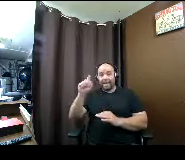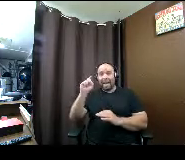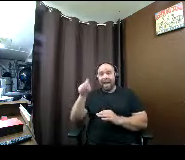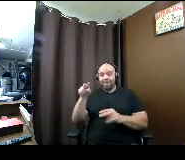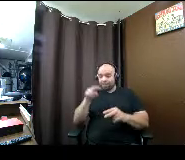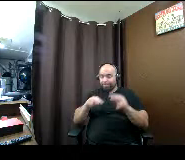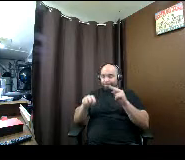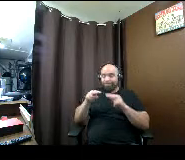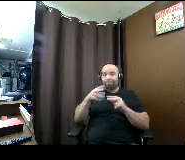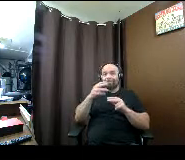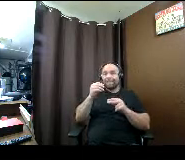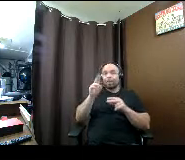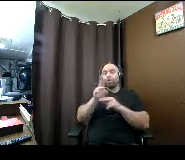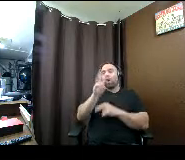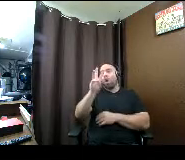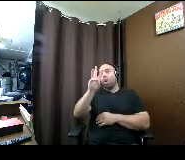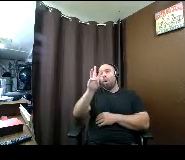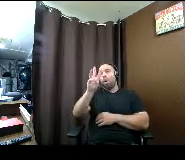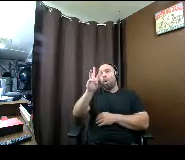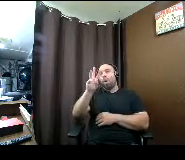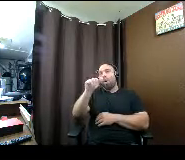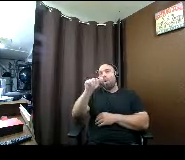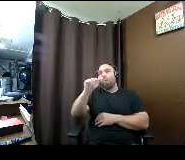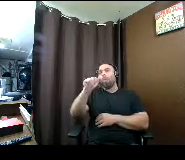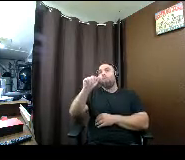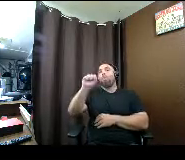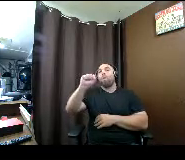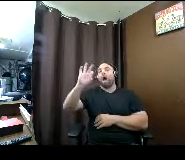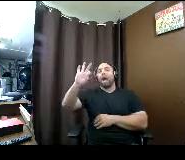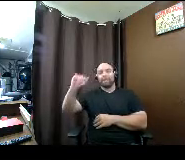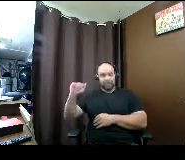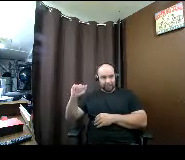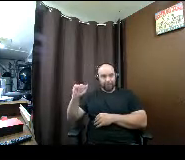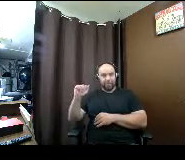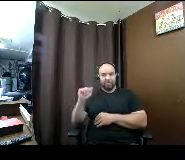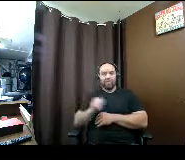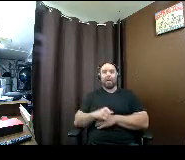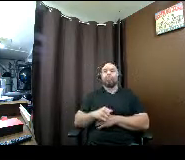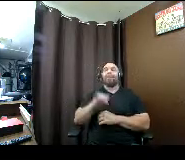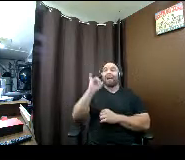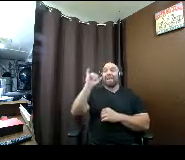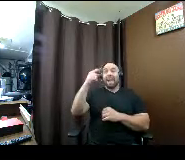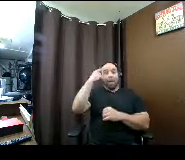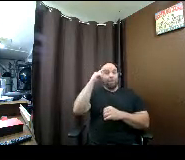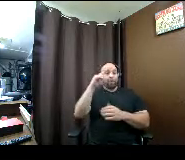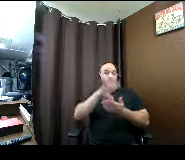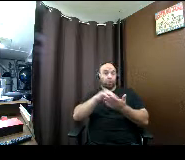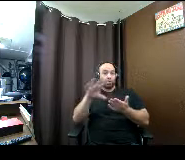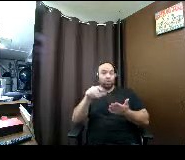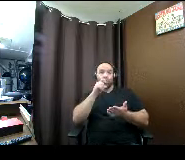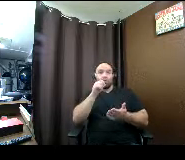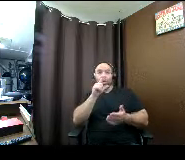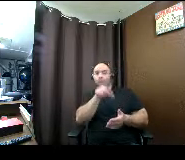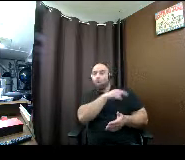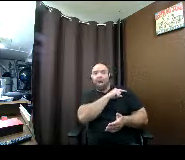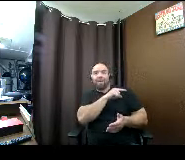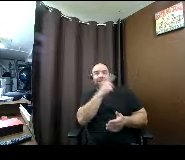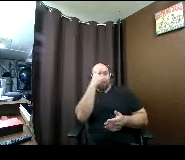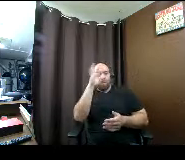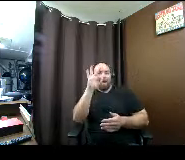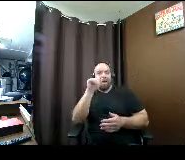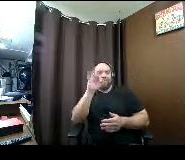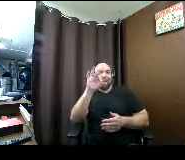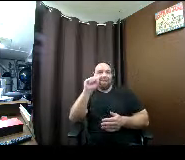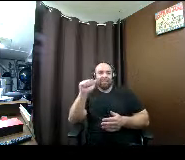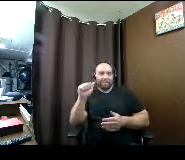the wafsa is for students who don't qualify for the fosfa uh who have daca status or who have expired